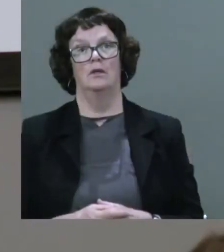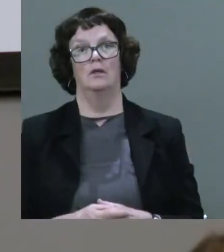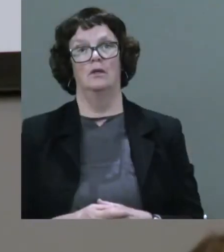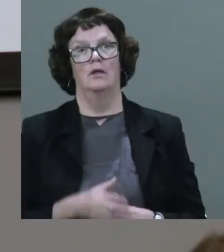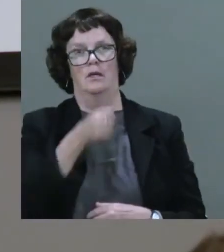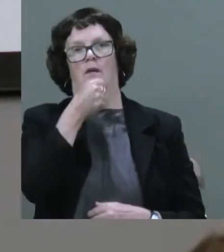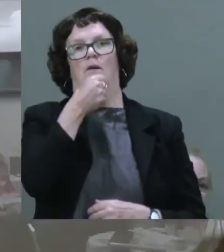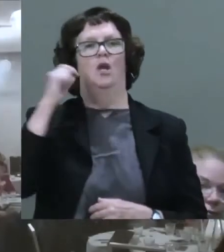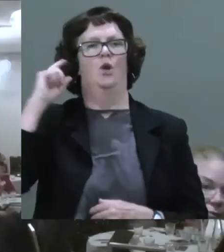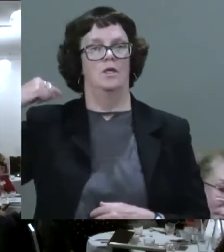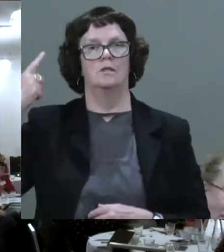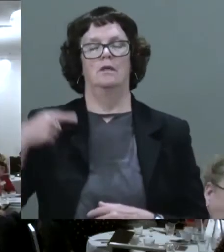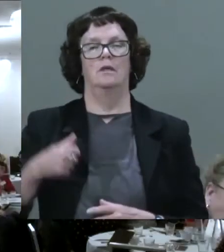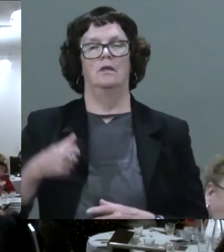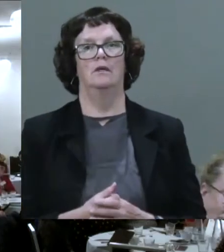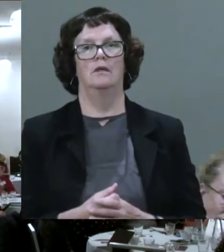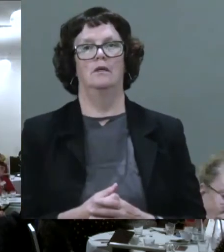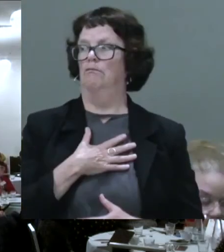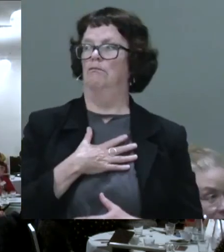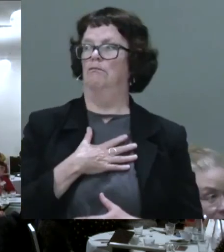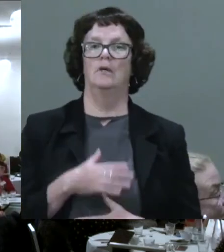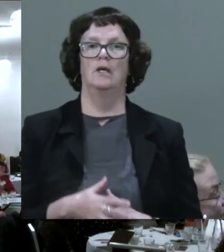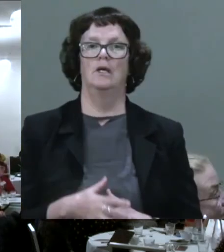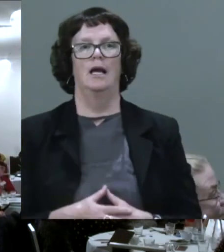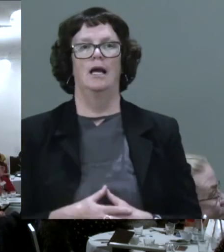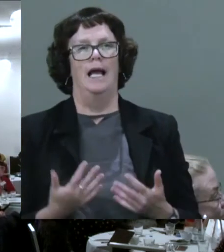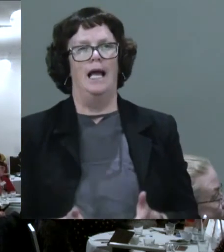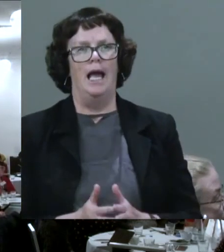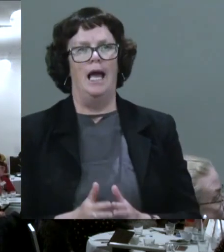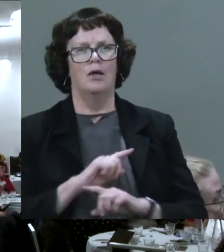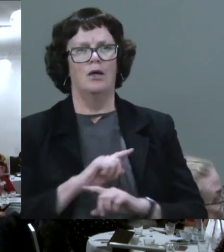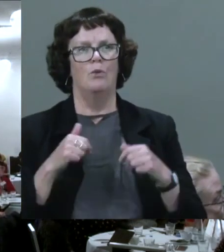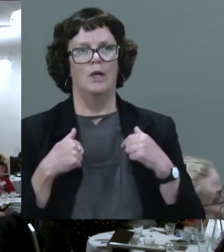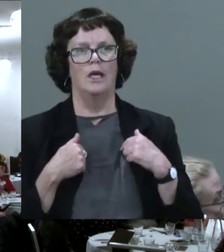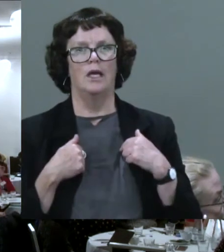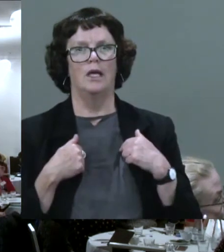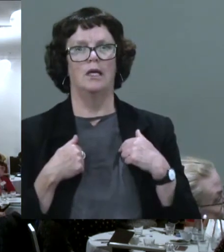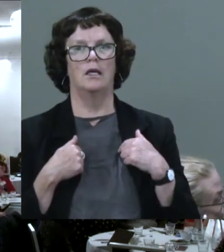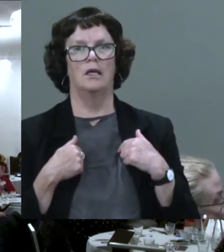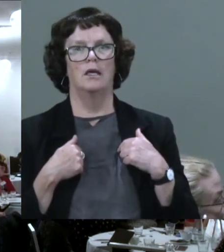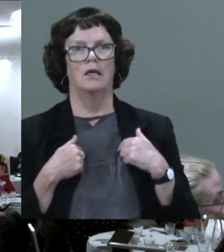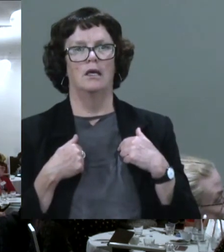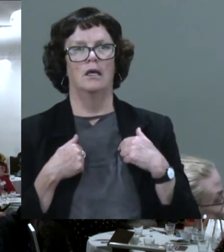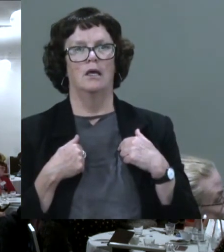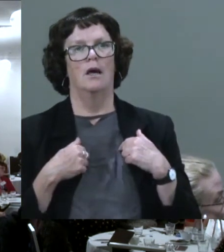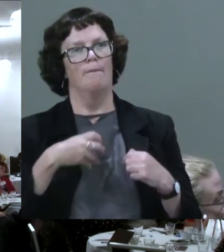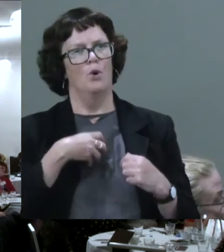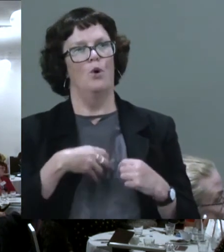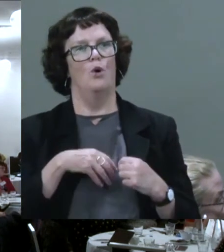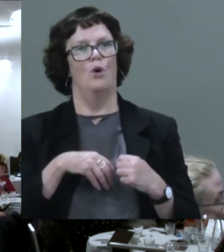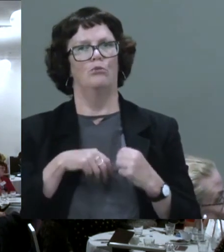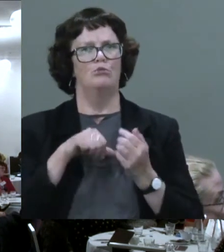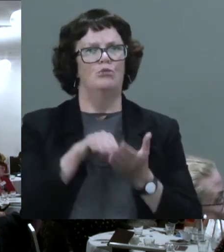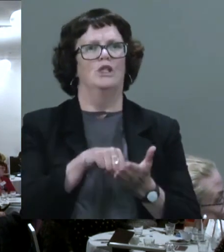How can we, in conjunction with yourself, put more pressure on the Australian Human